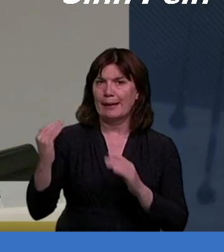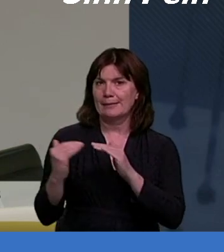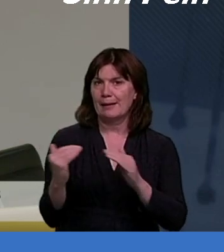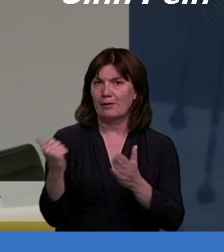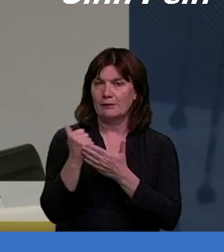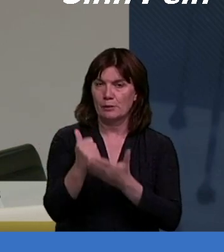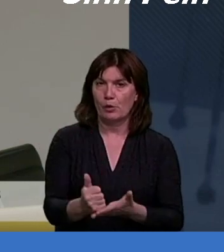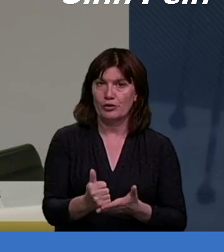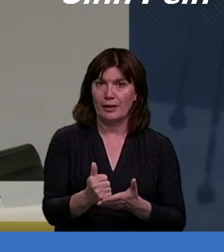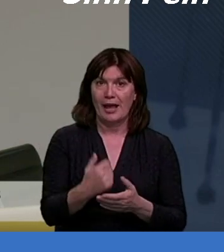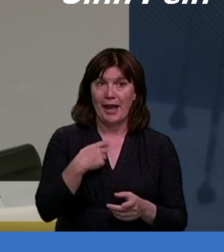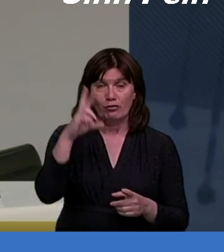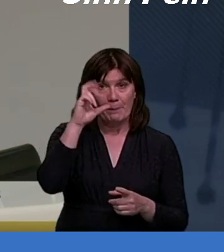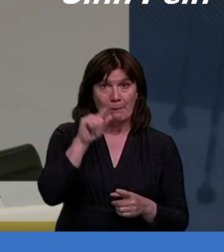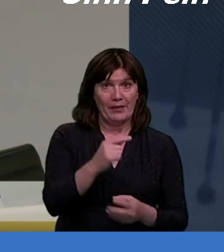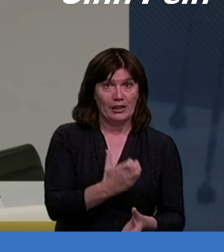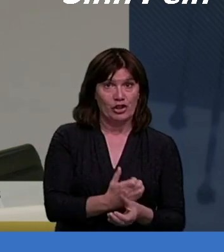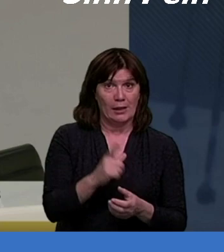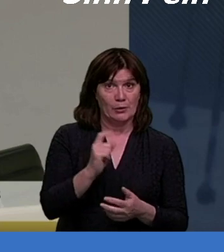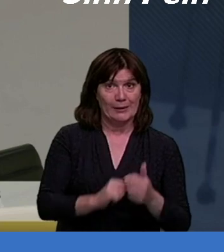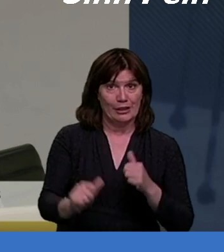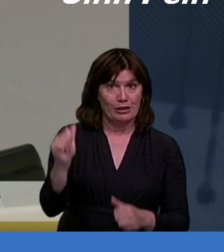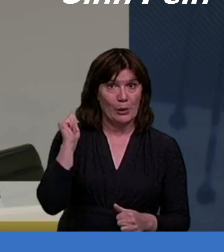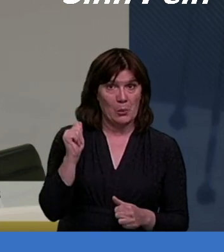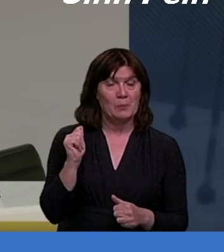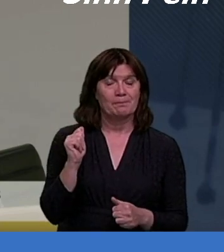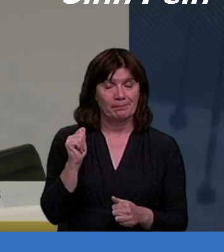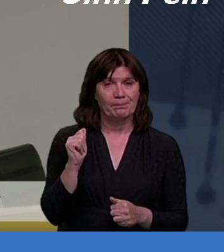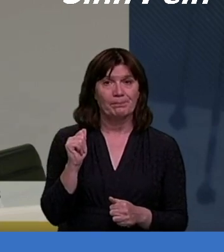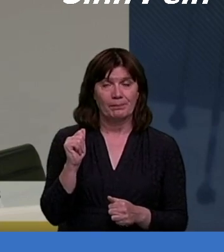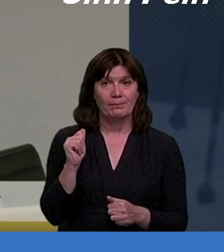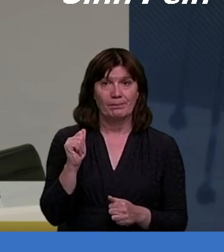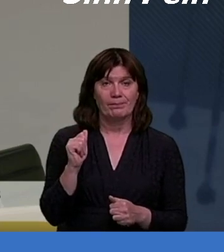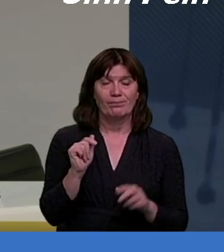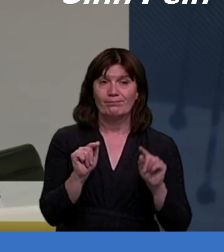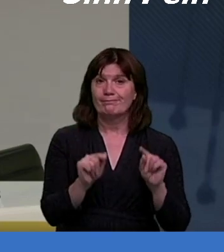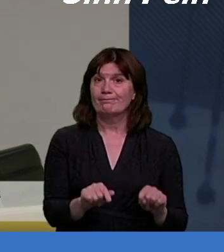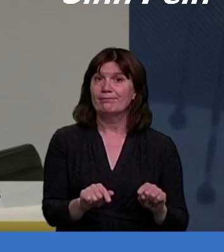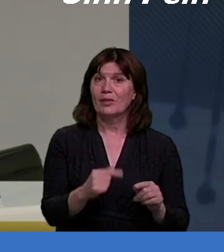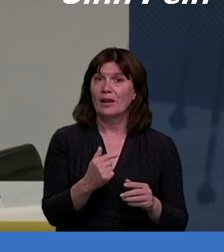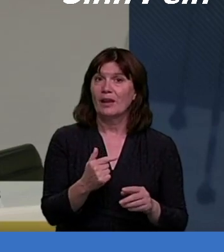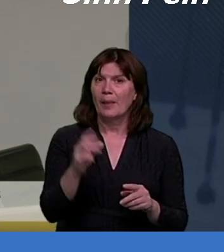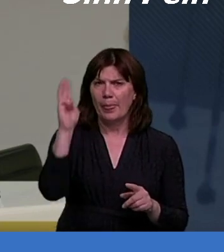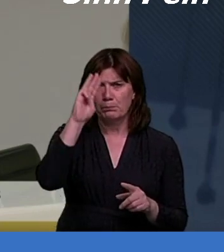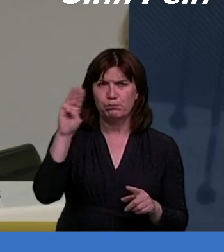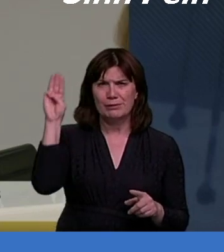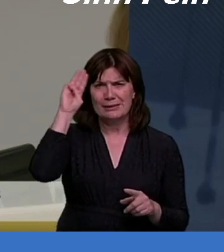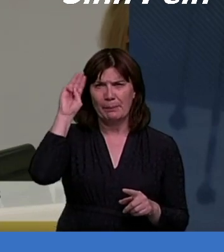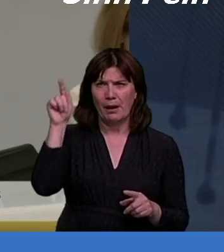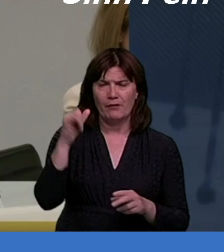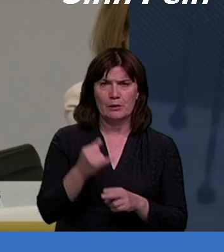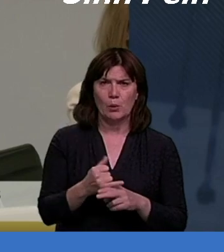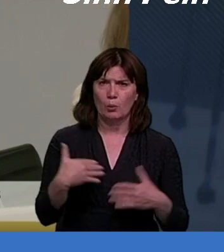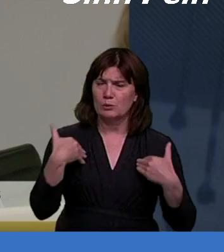going back to that young child that I came across many years ago. The principal was concerned about that